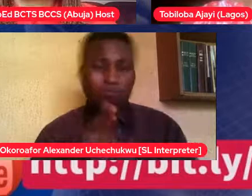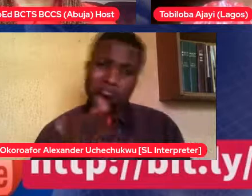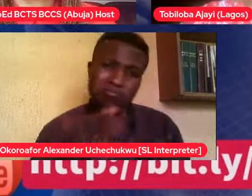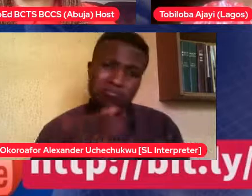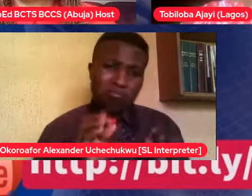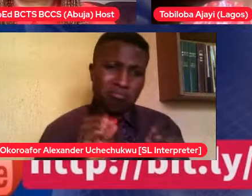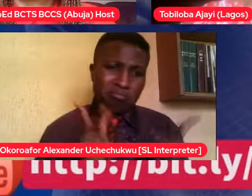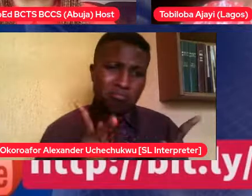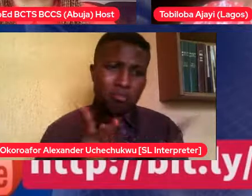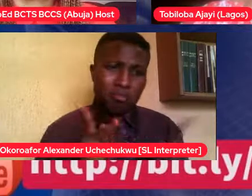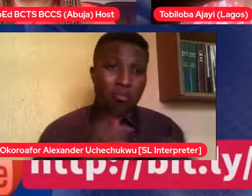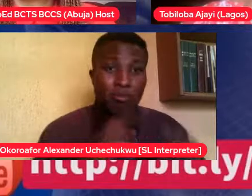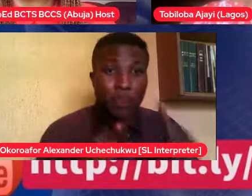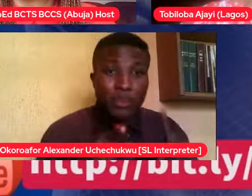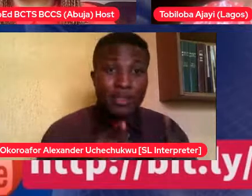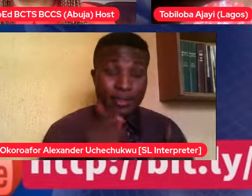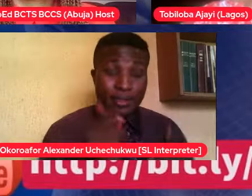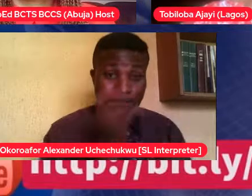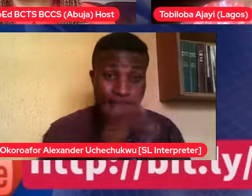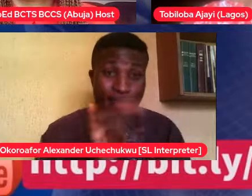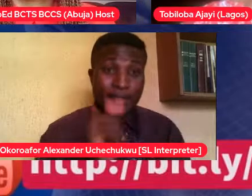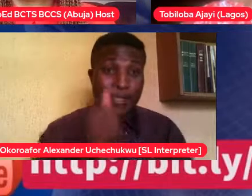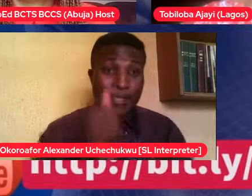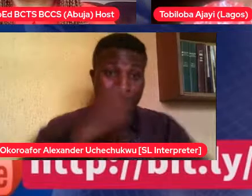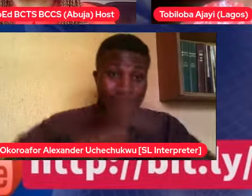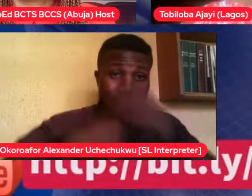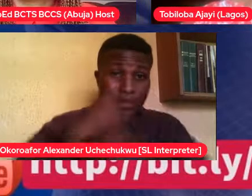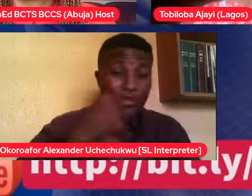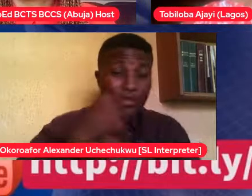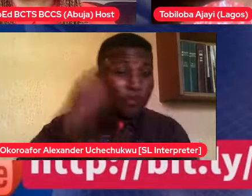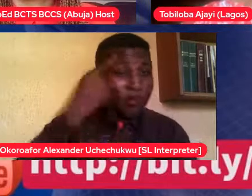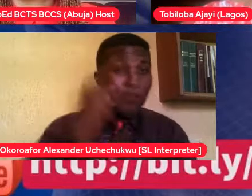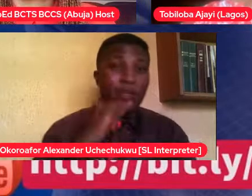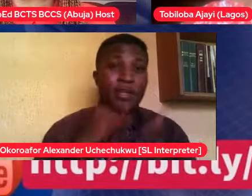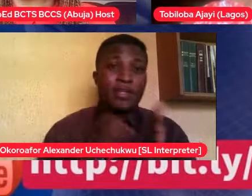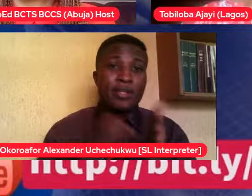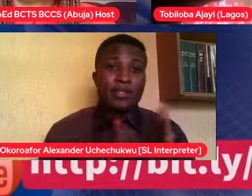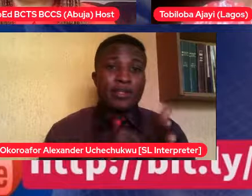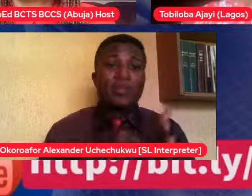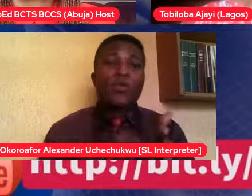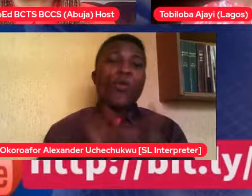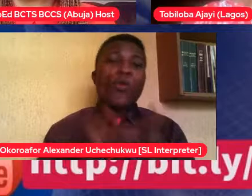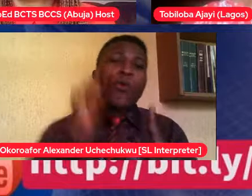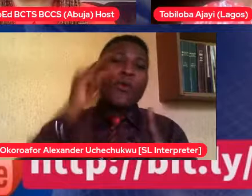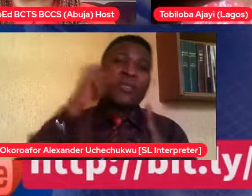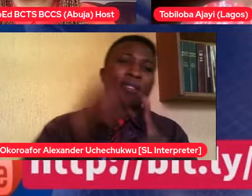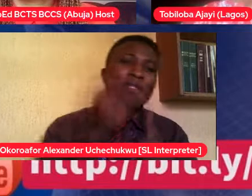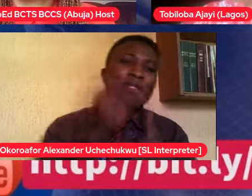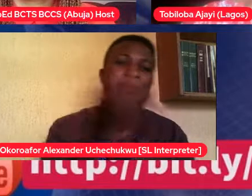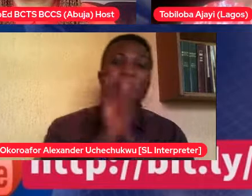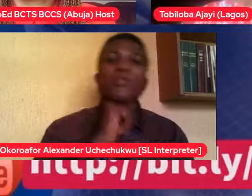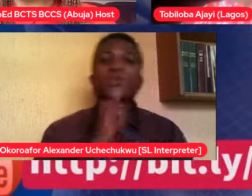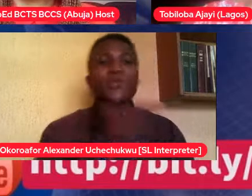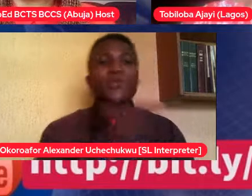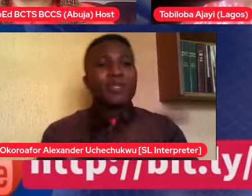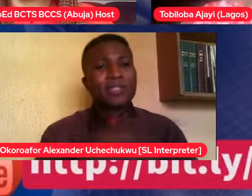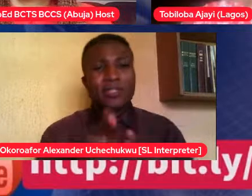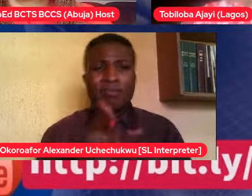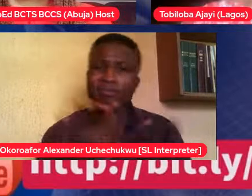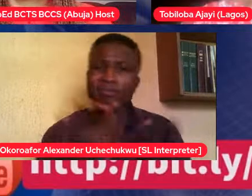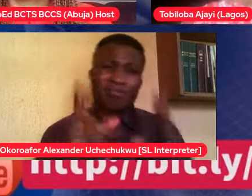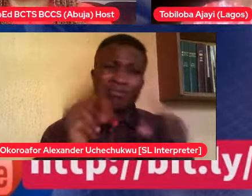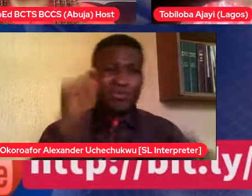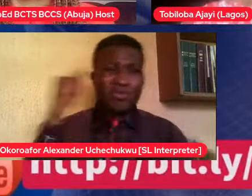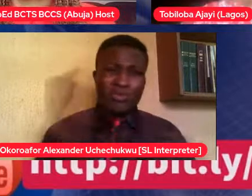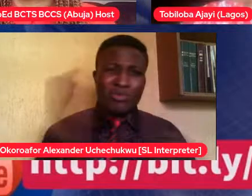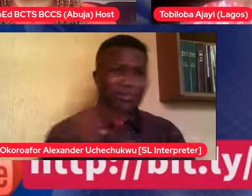and all that. So, until they are not ready, there's no need carrying the consequences of that. It's okay to even tell our kids that sometimes these